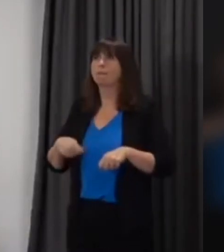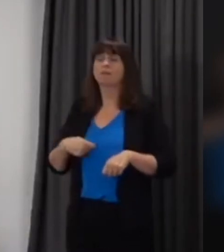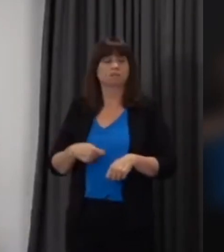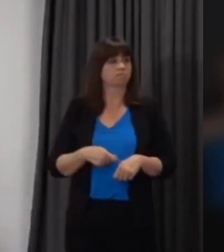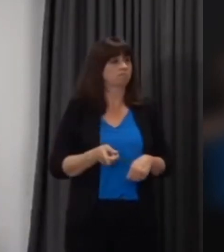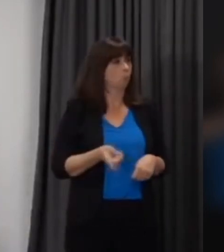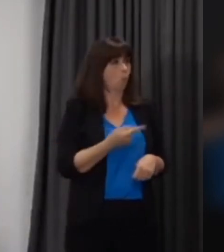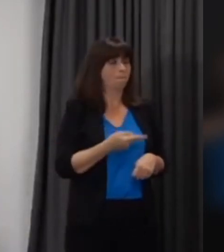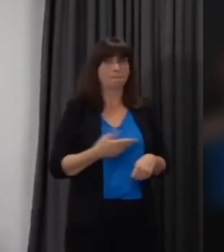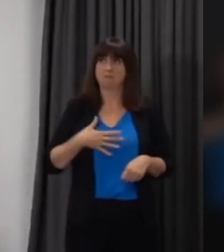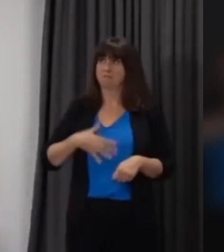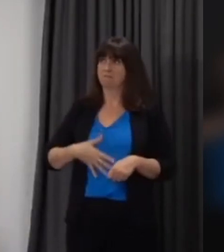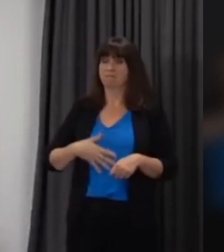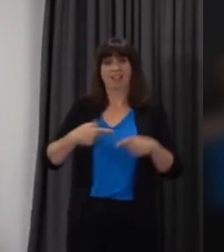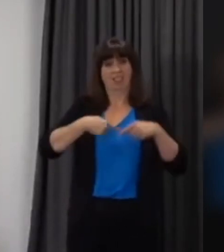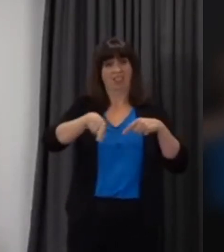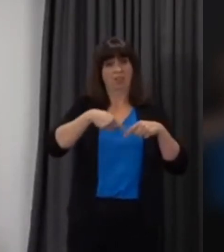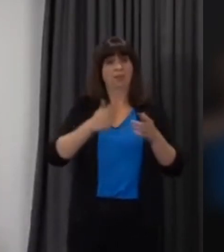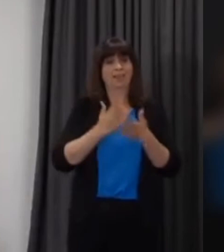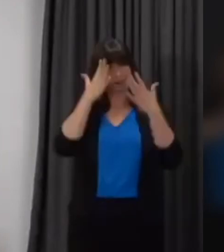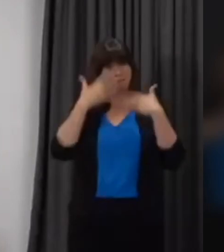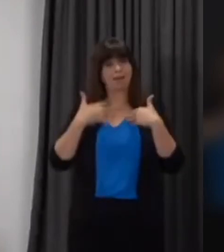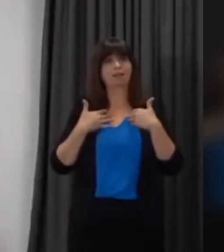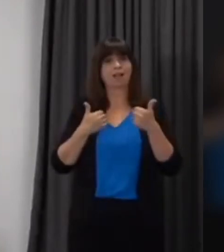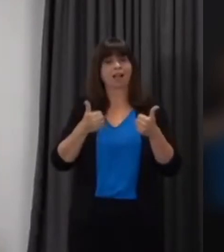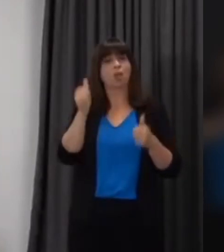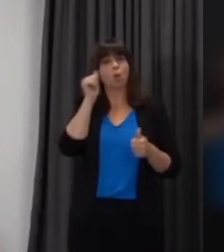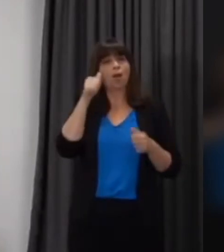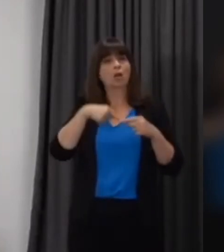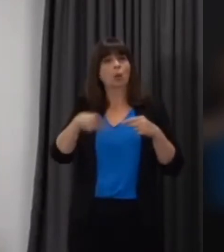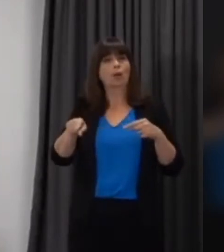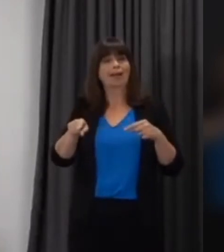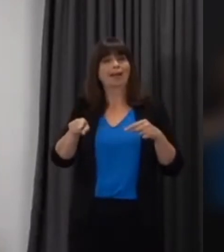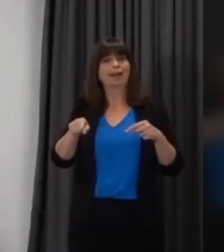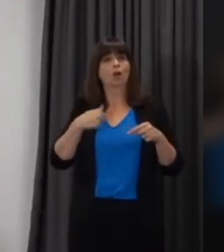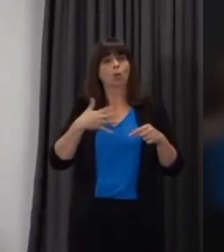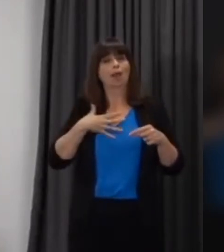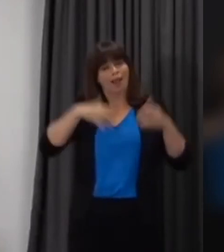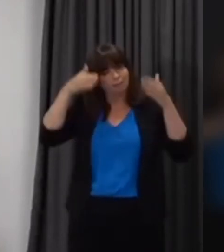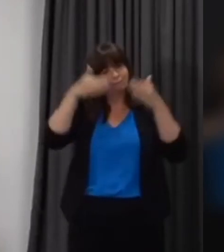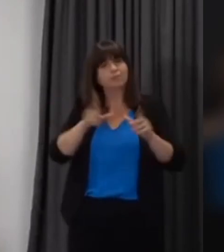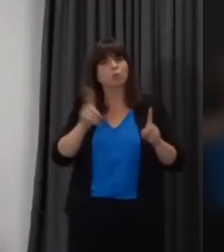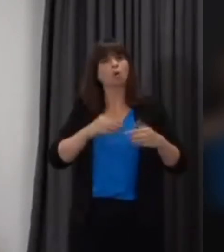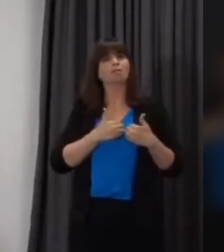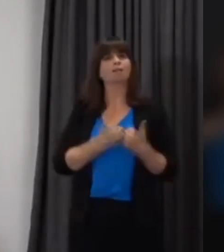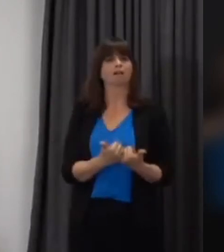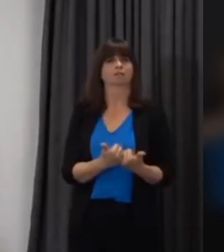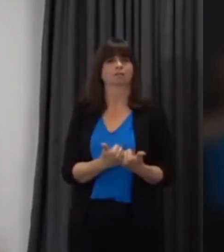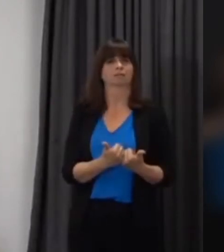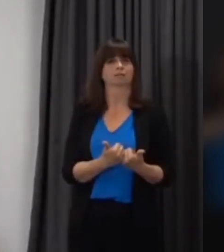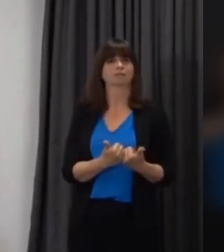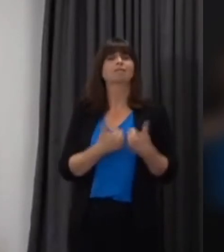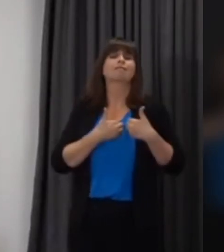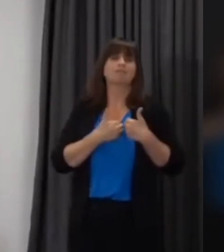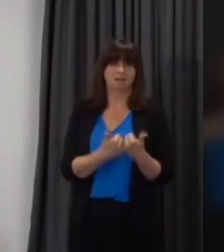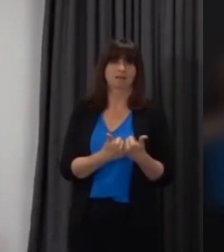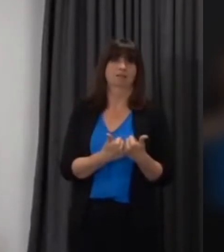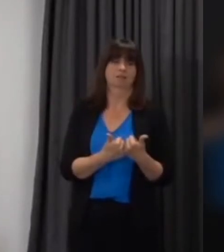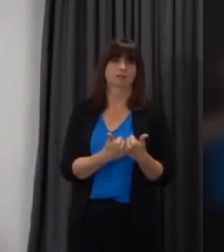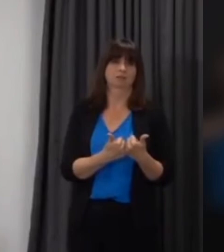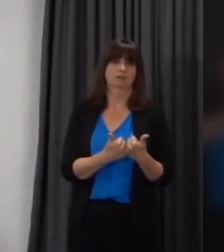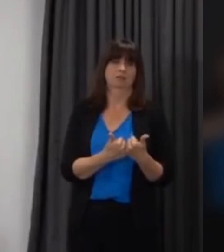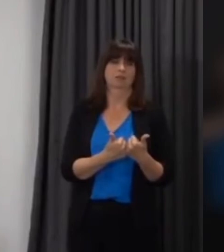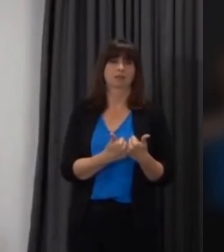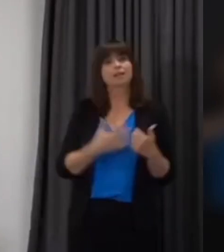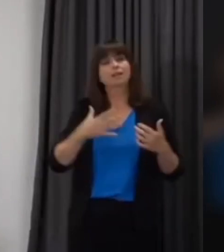mental health awareness week and the theme for the week is kindness and i think as we all struggle to get to grips with what our new